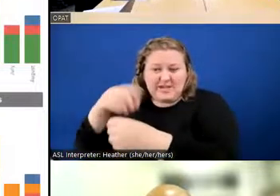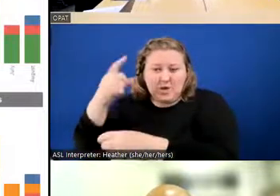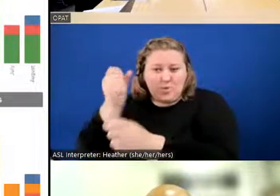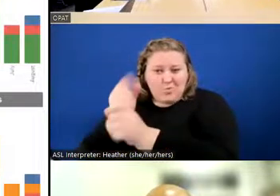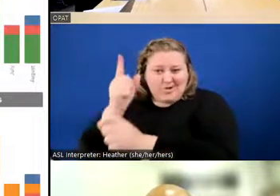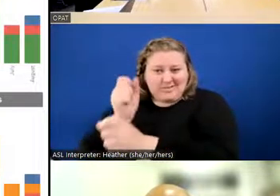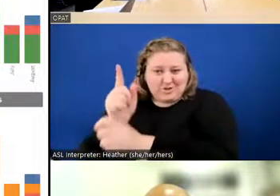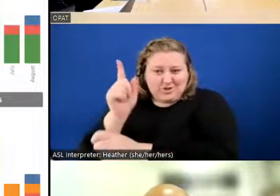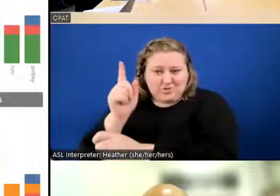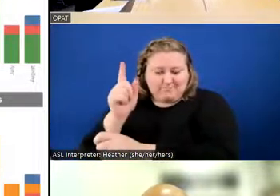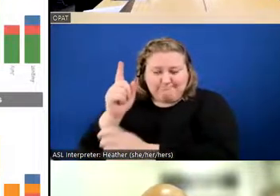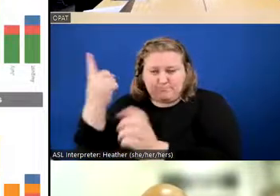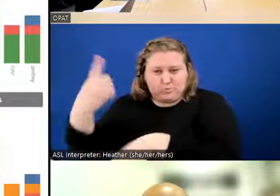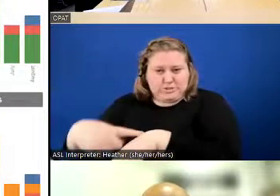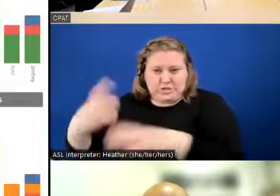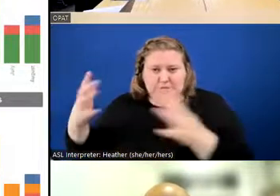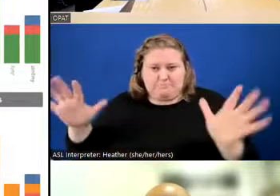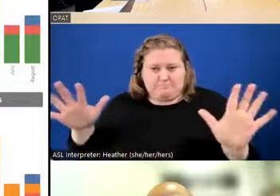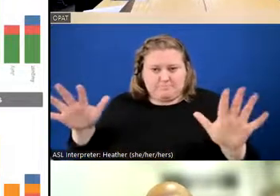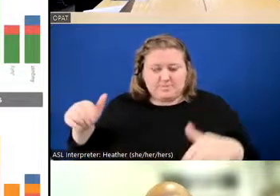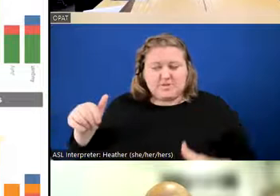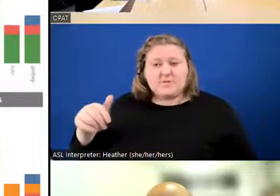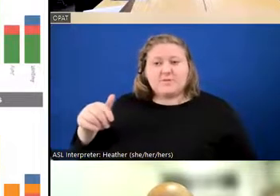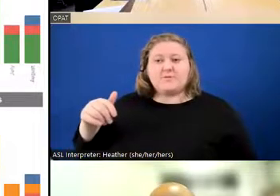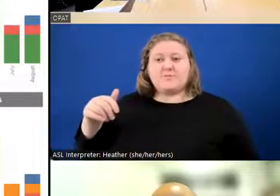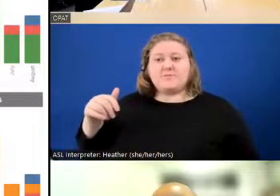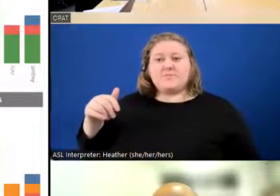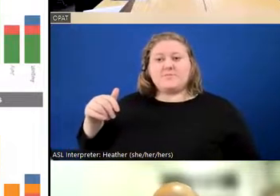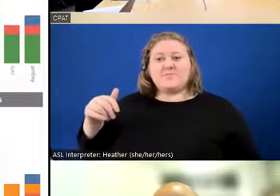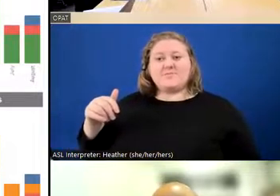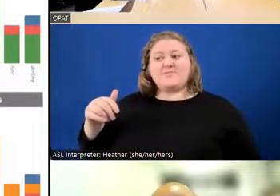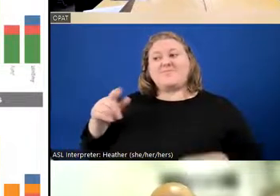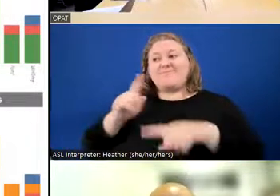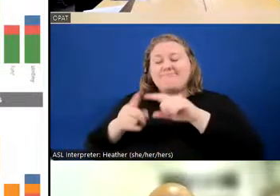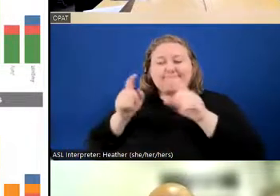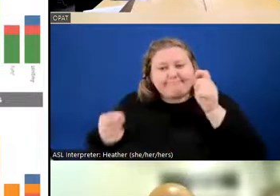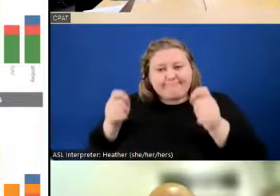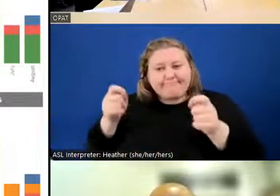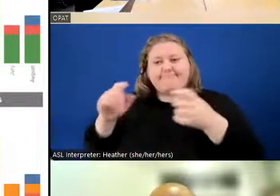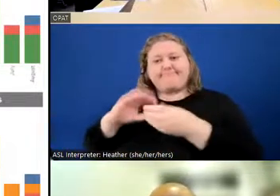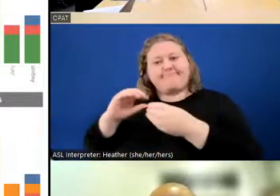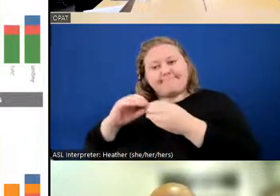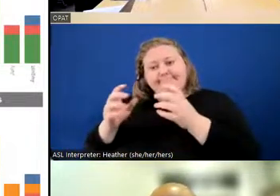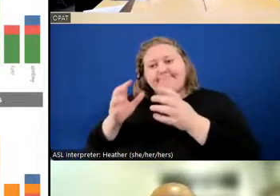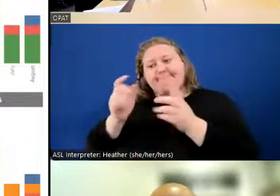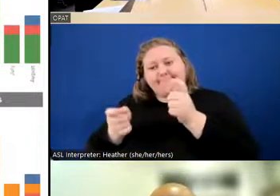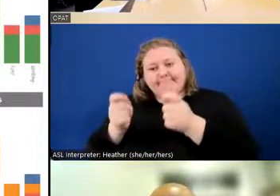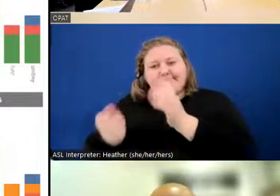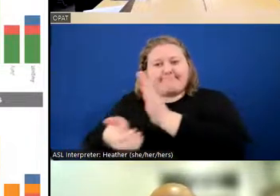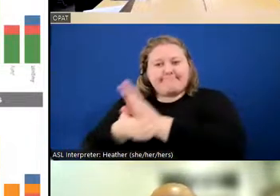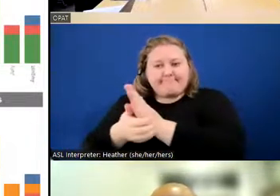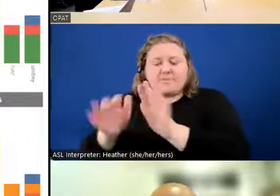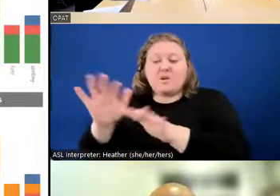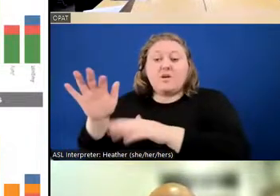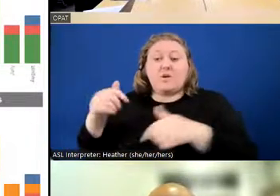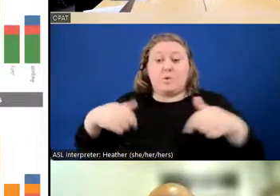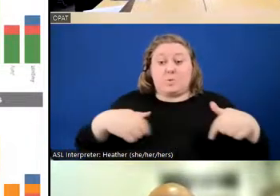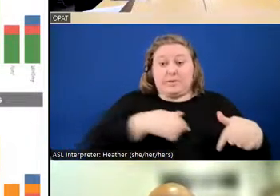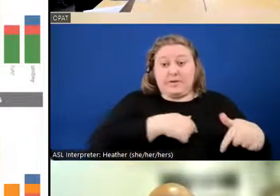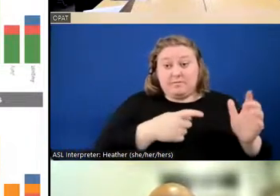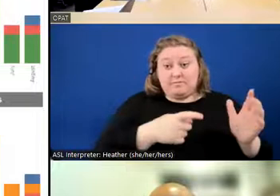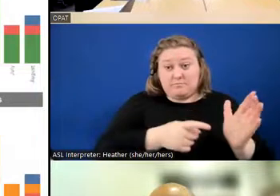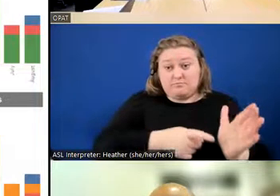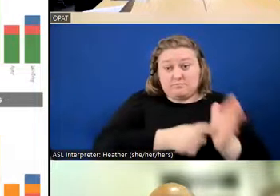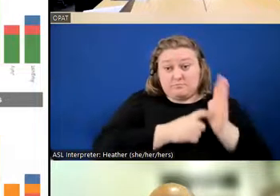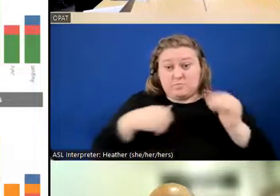given out, and because there's narrative and there's redactions that happen to it, we have a mandate that we issue